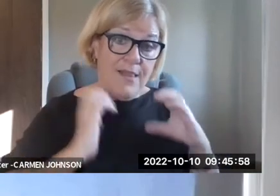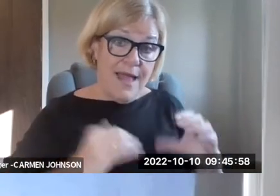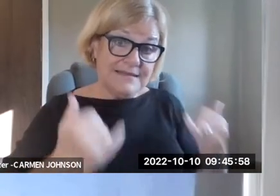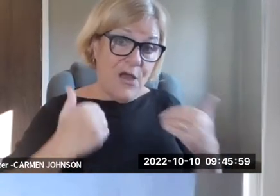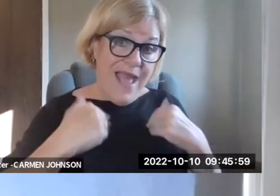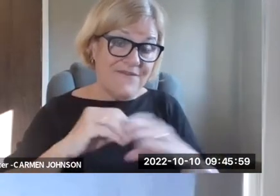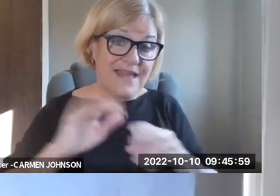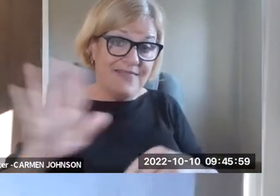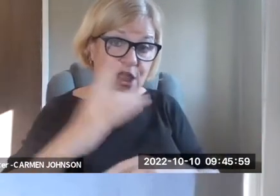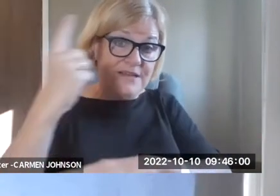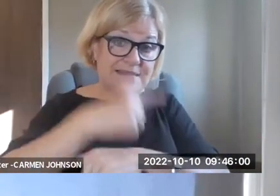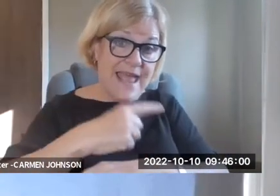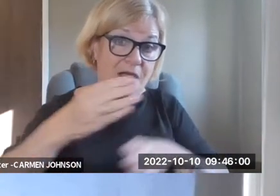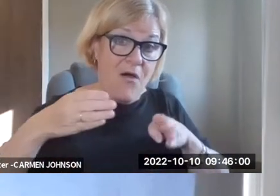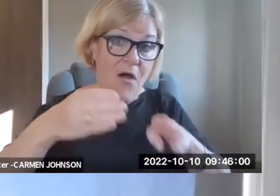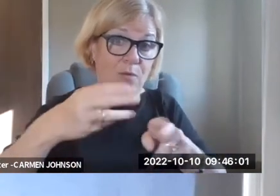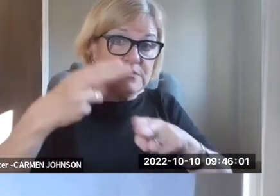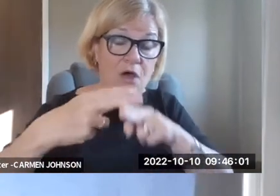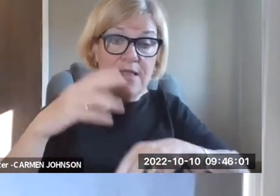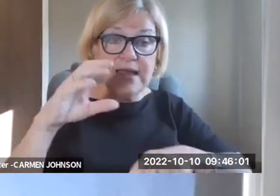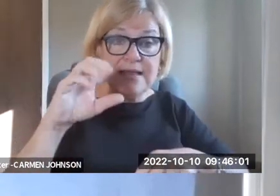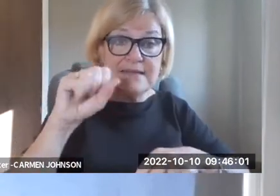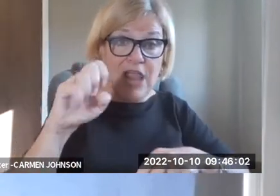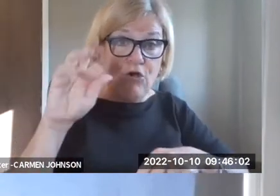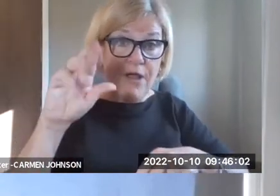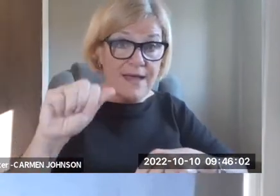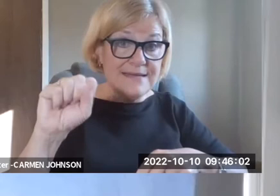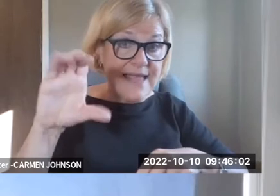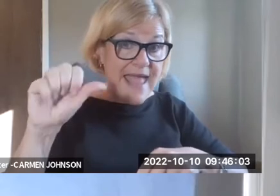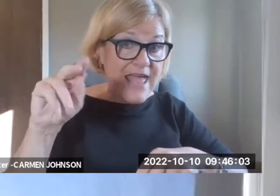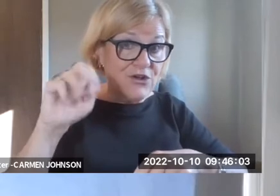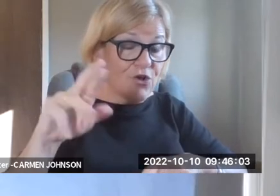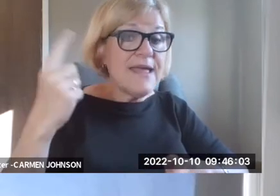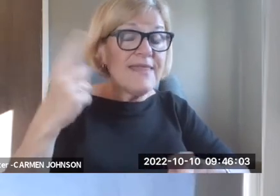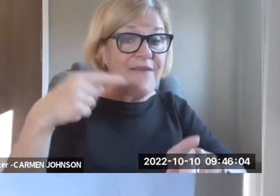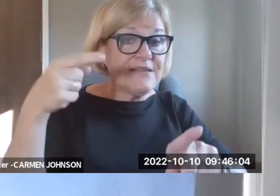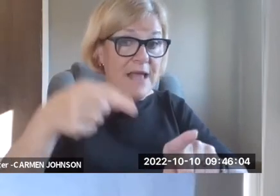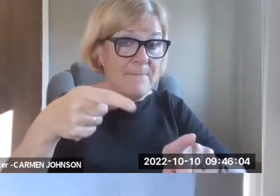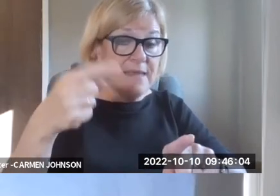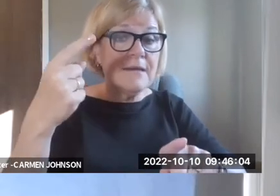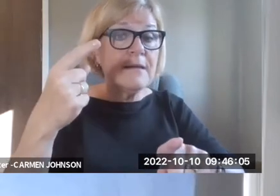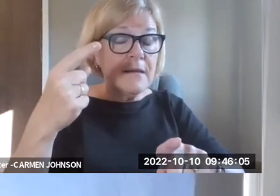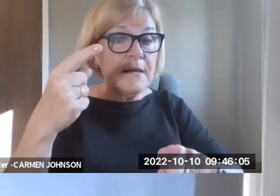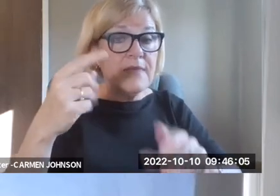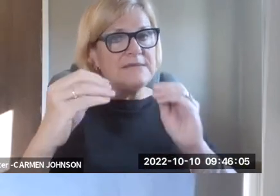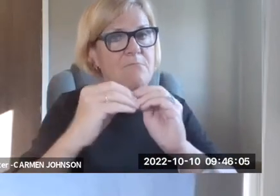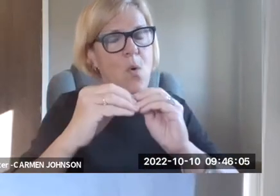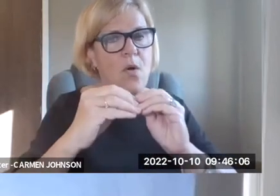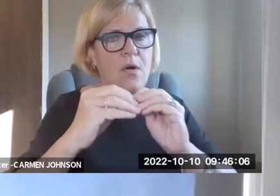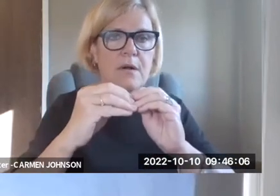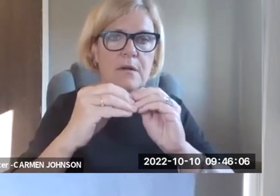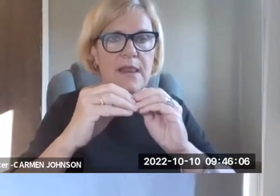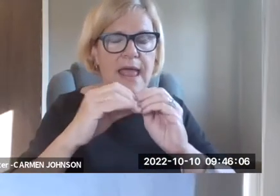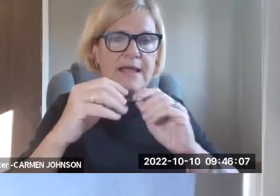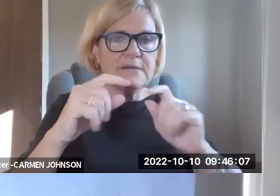not moved to full scanning. Um, but we now have our clients now have in their day hall, what's called a